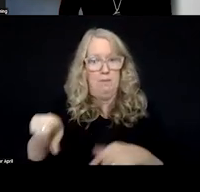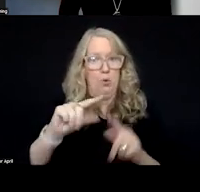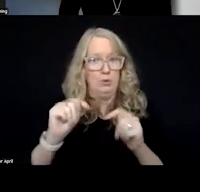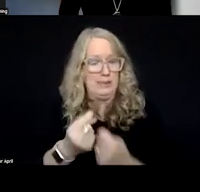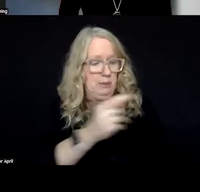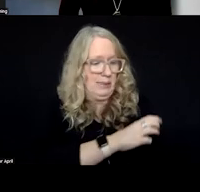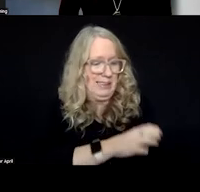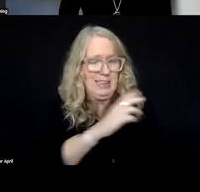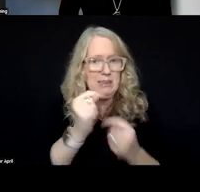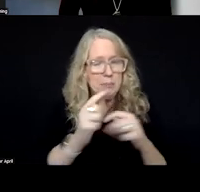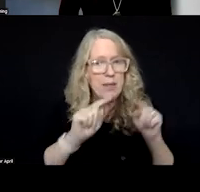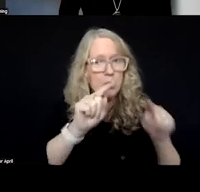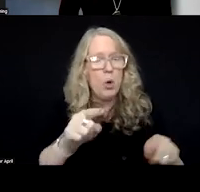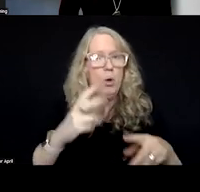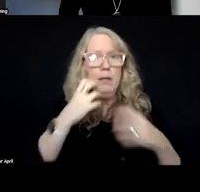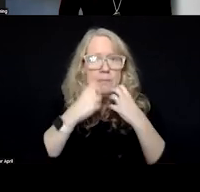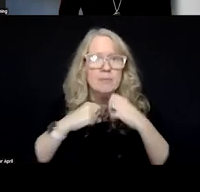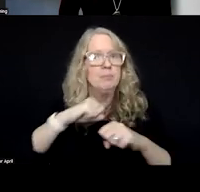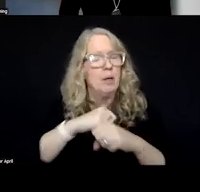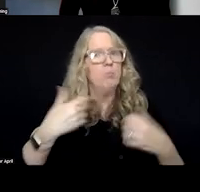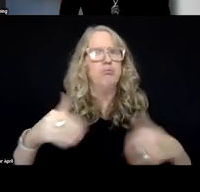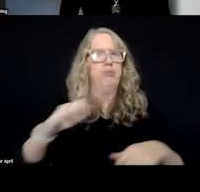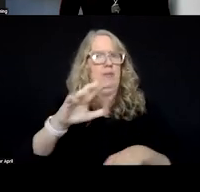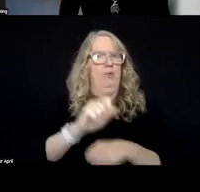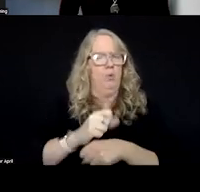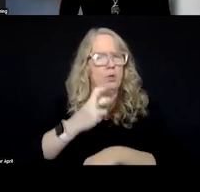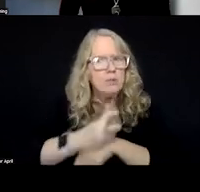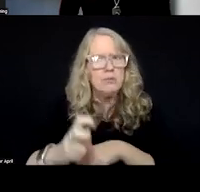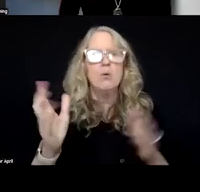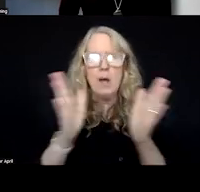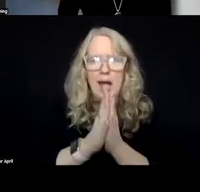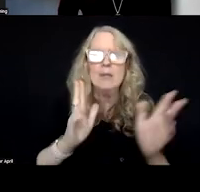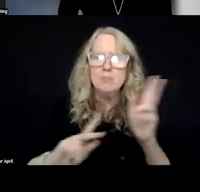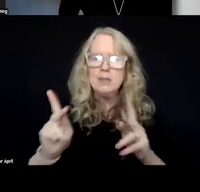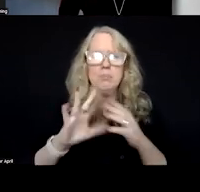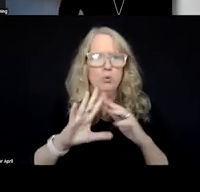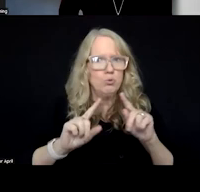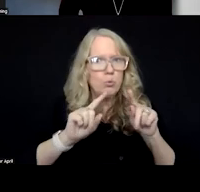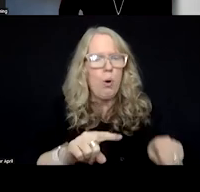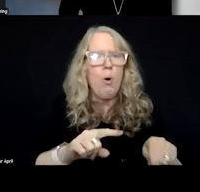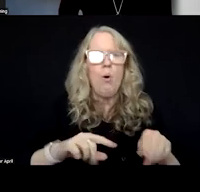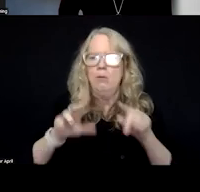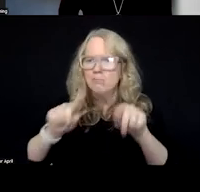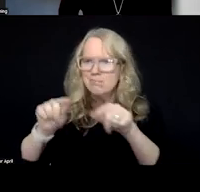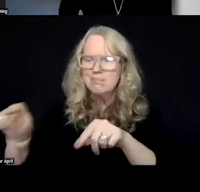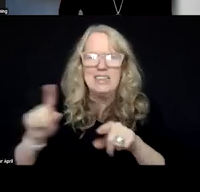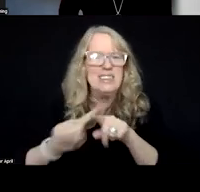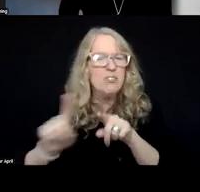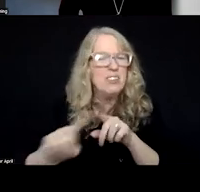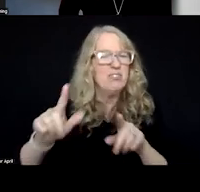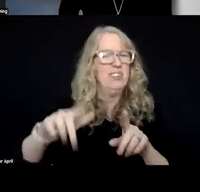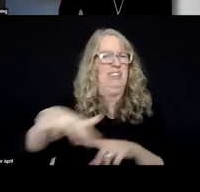protected because it is difficult work. And we're asking a lot of people to go out rapidly and to go into a lot of different situations.